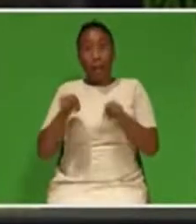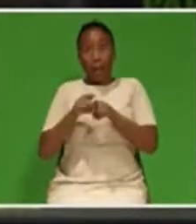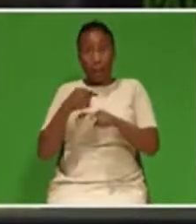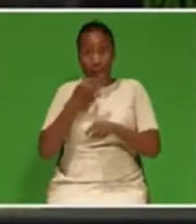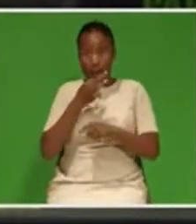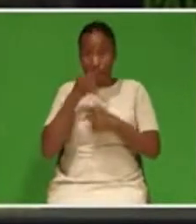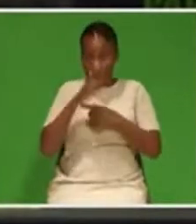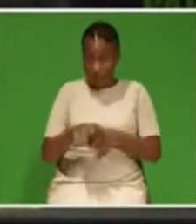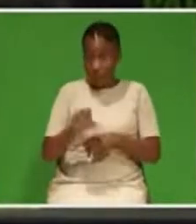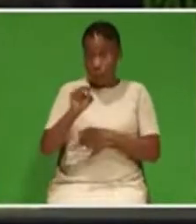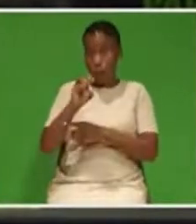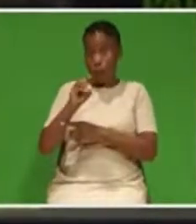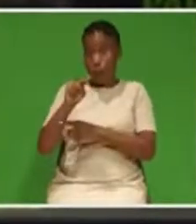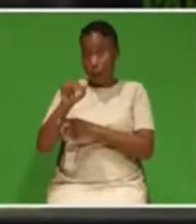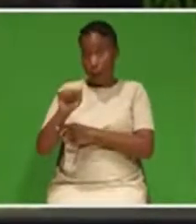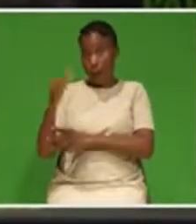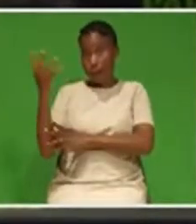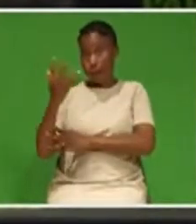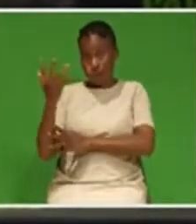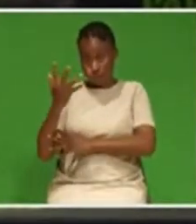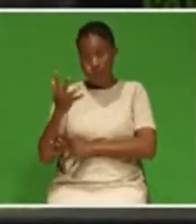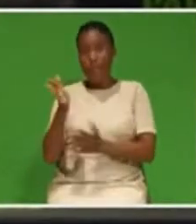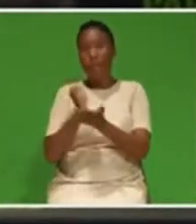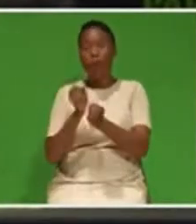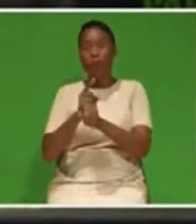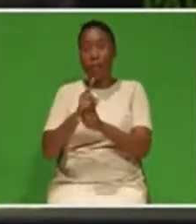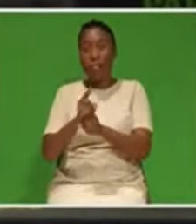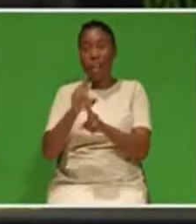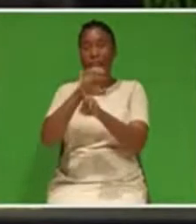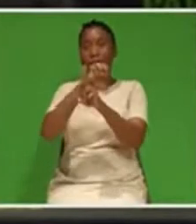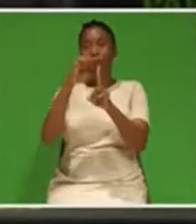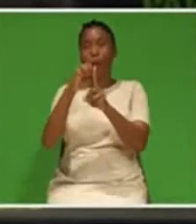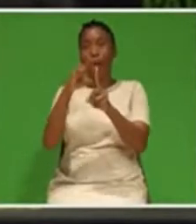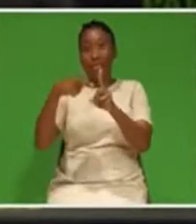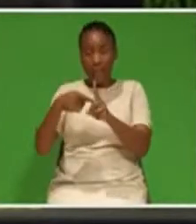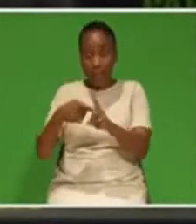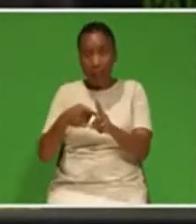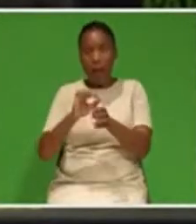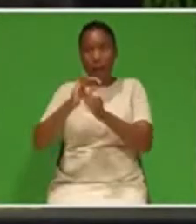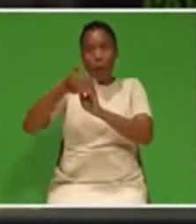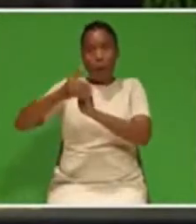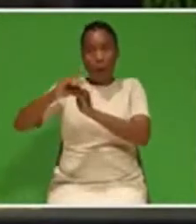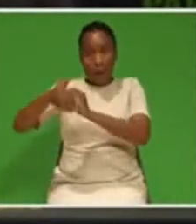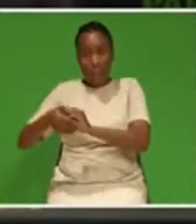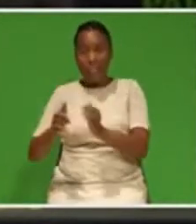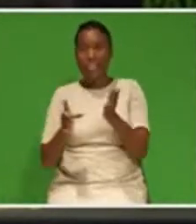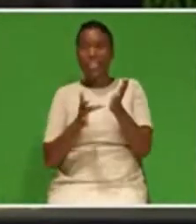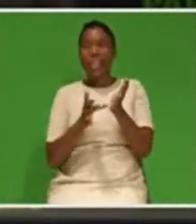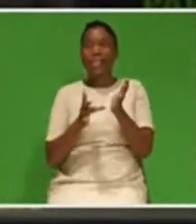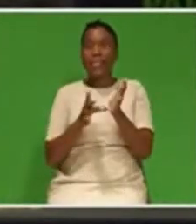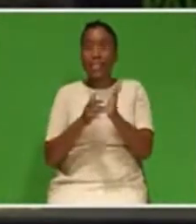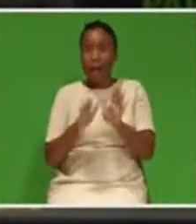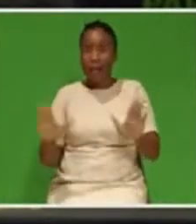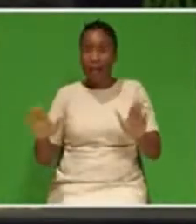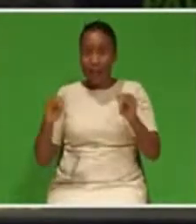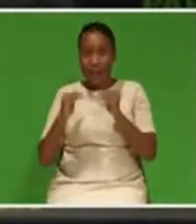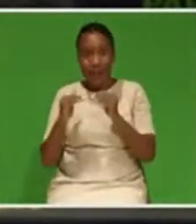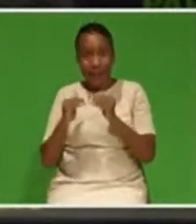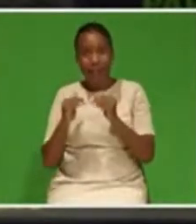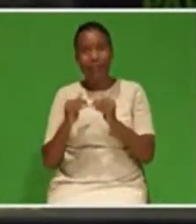will ensure that environmental protections and technical standards are maintained